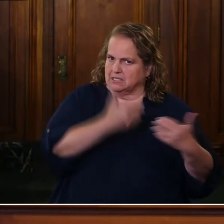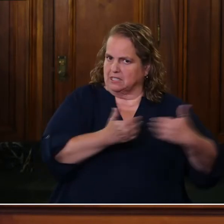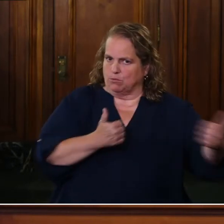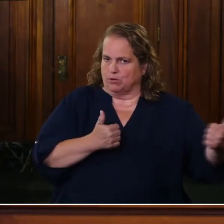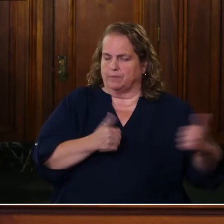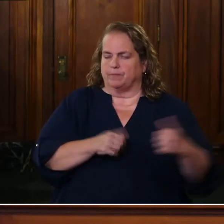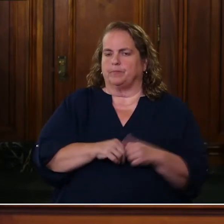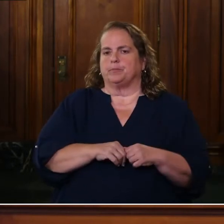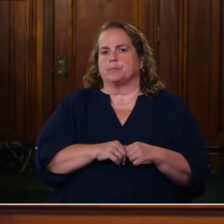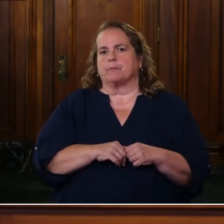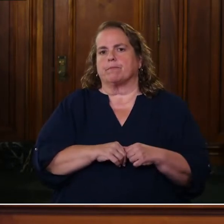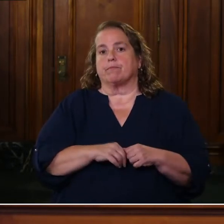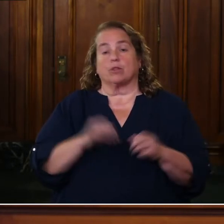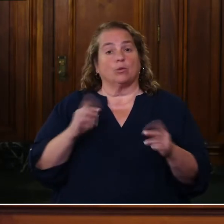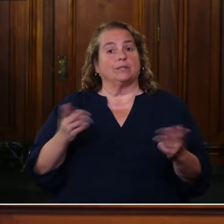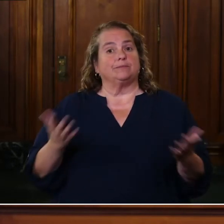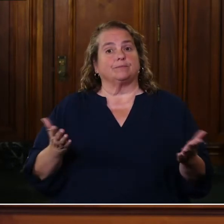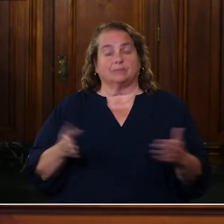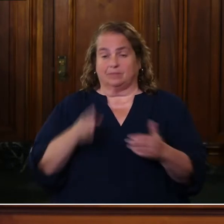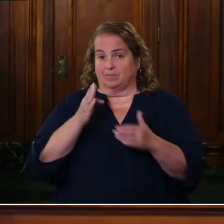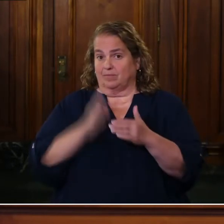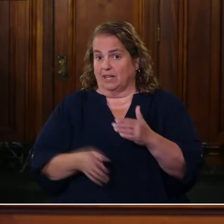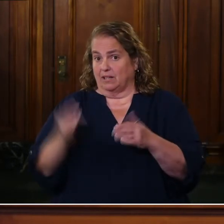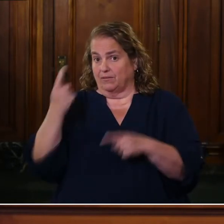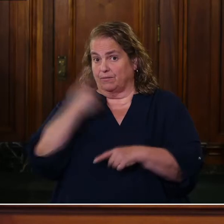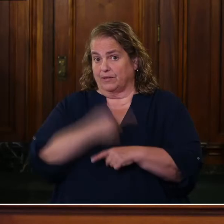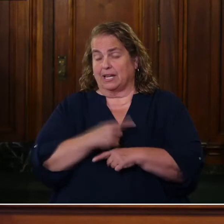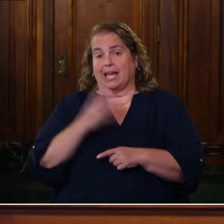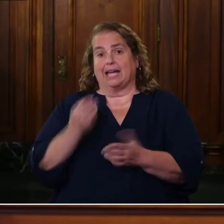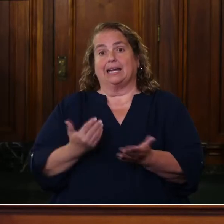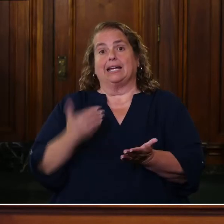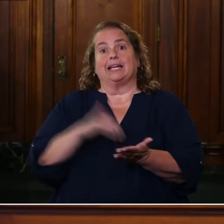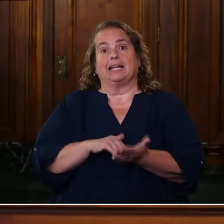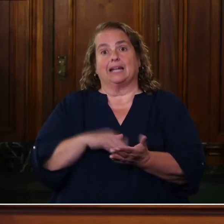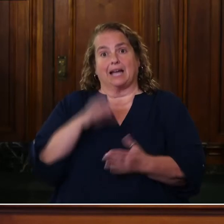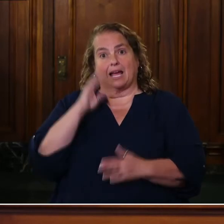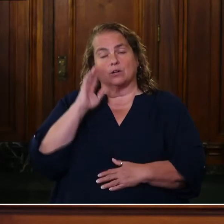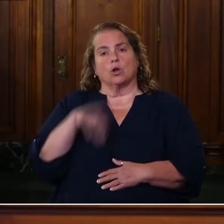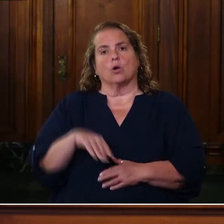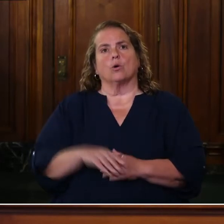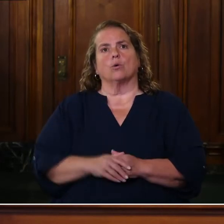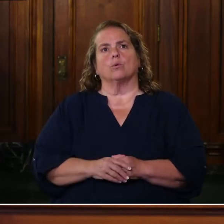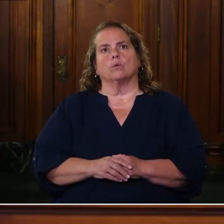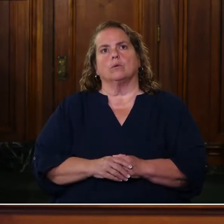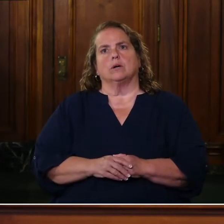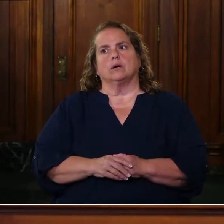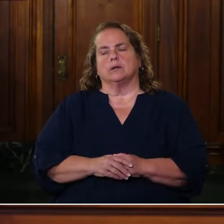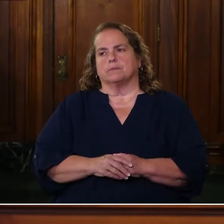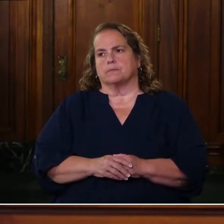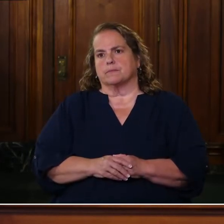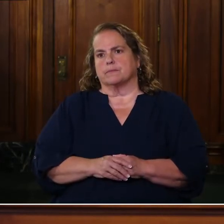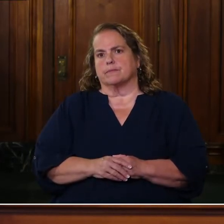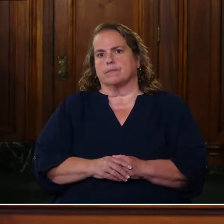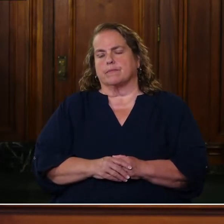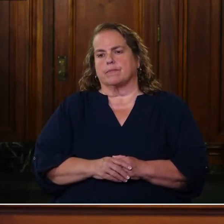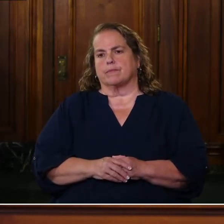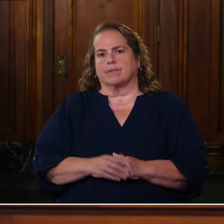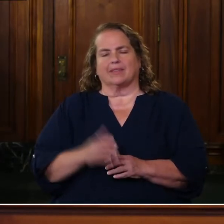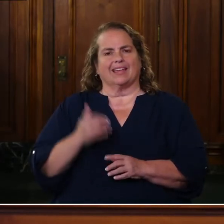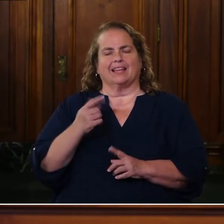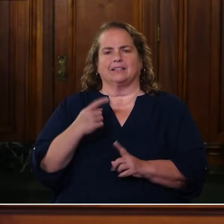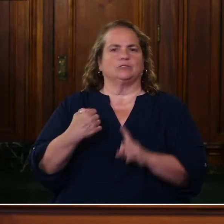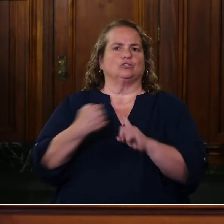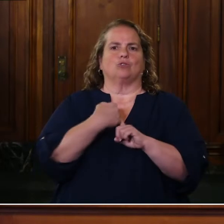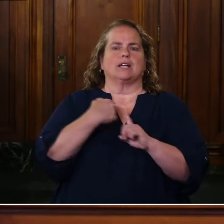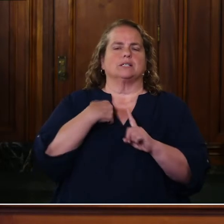the end of the day. And again, I know it strikes me that we are at